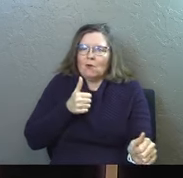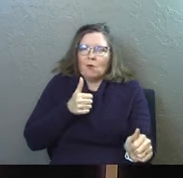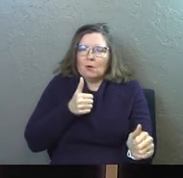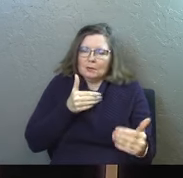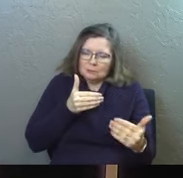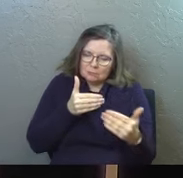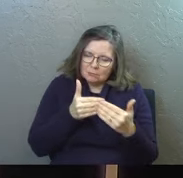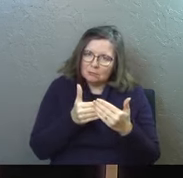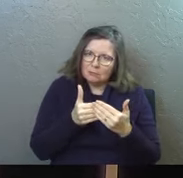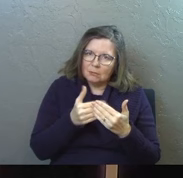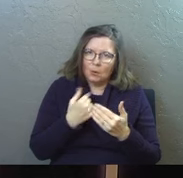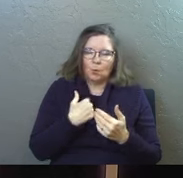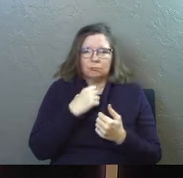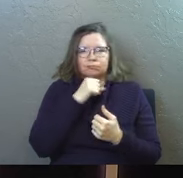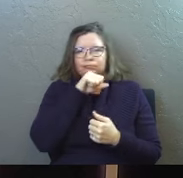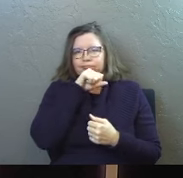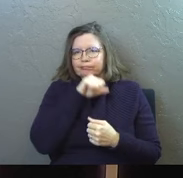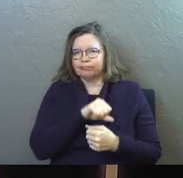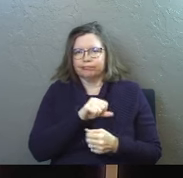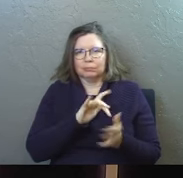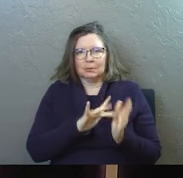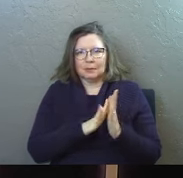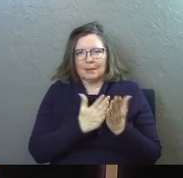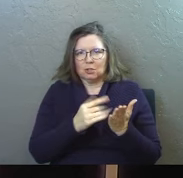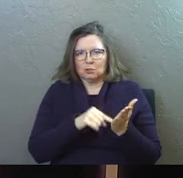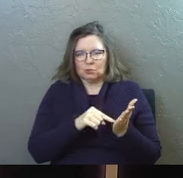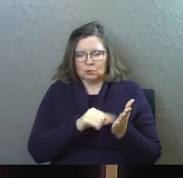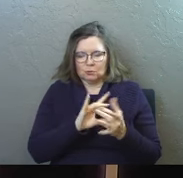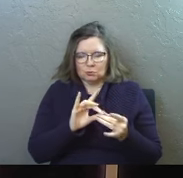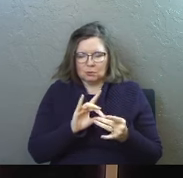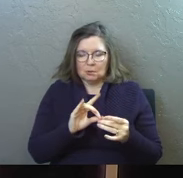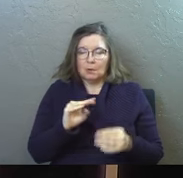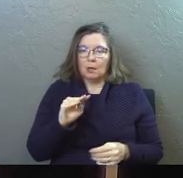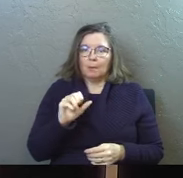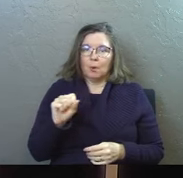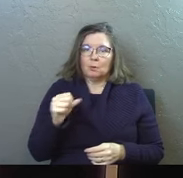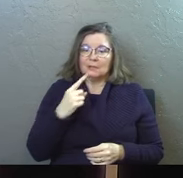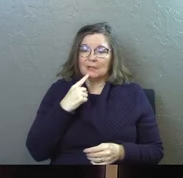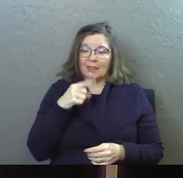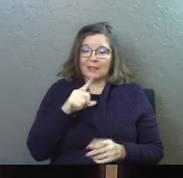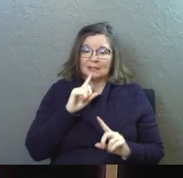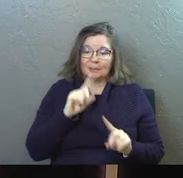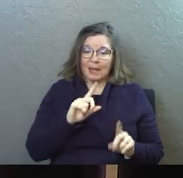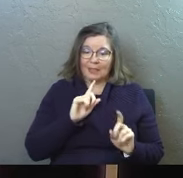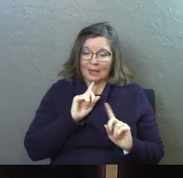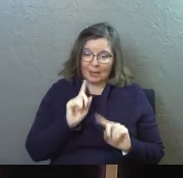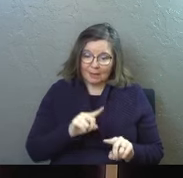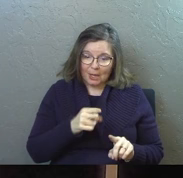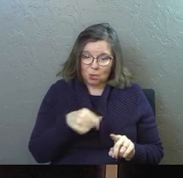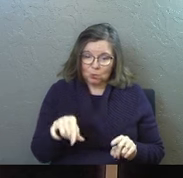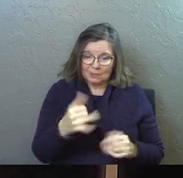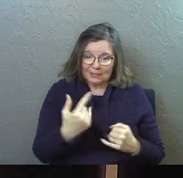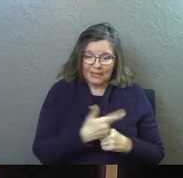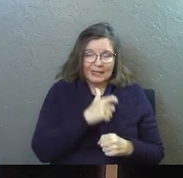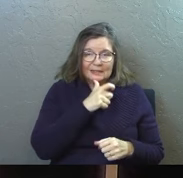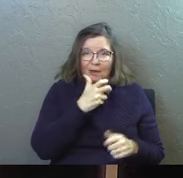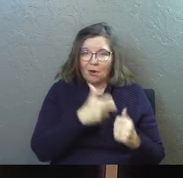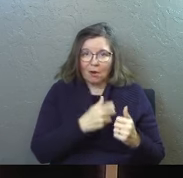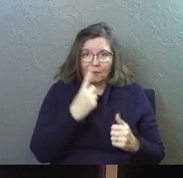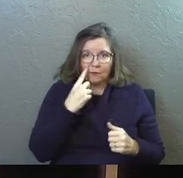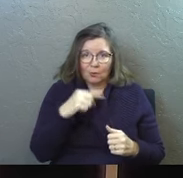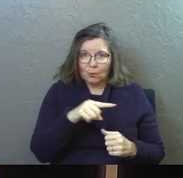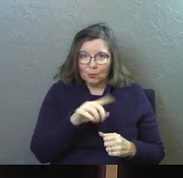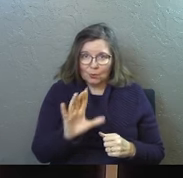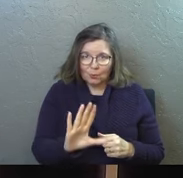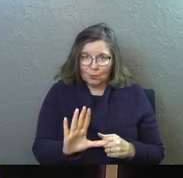love this passage it's one of my favorites all time favorites it's Moses talking he says for this commandment that I command you today is not too hard for you